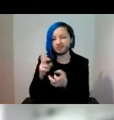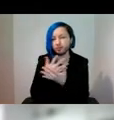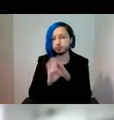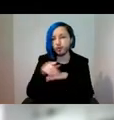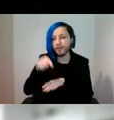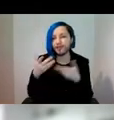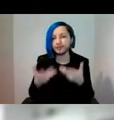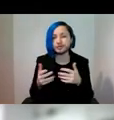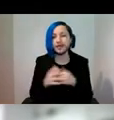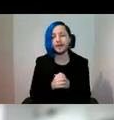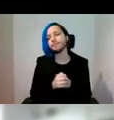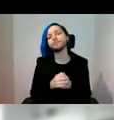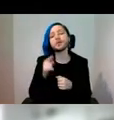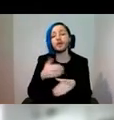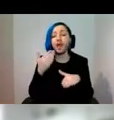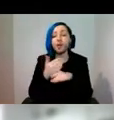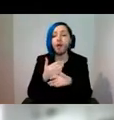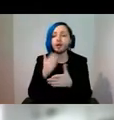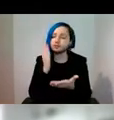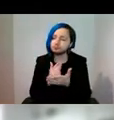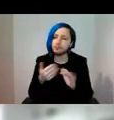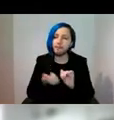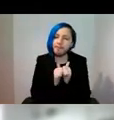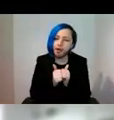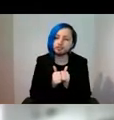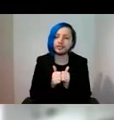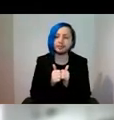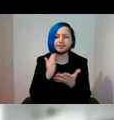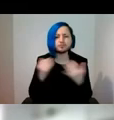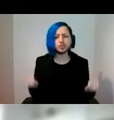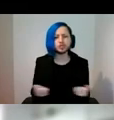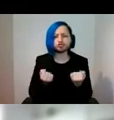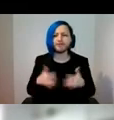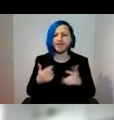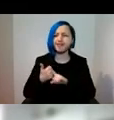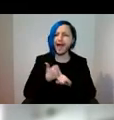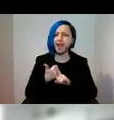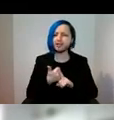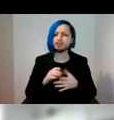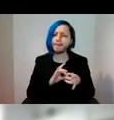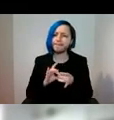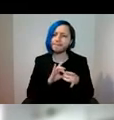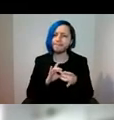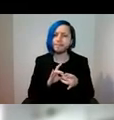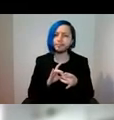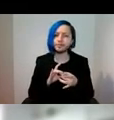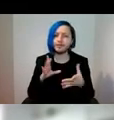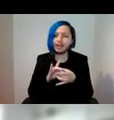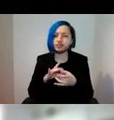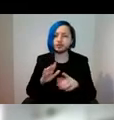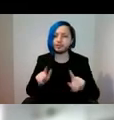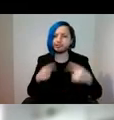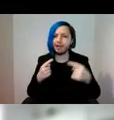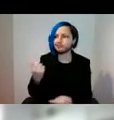The work has been undertaken in partnership and there is a keen sense of allyship in the face of the challenge that sits before us. And it too